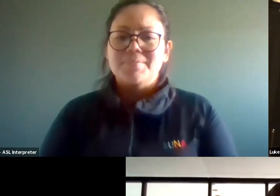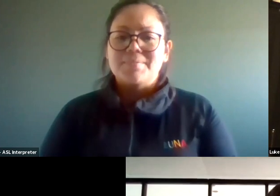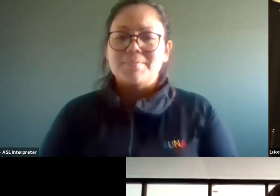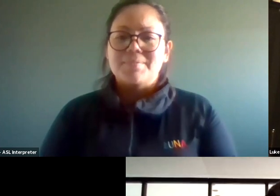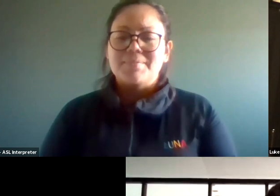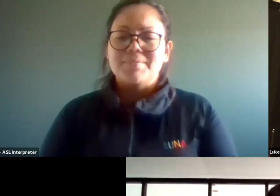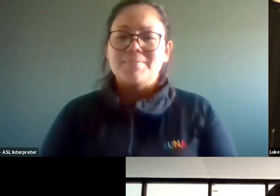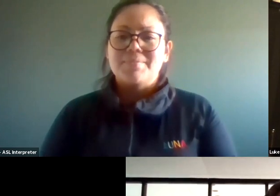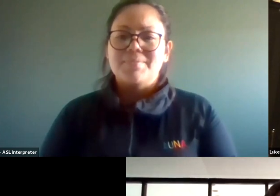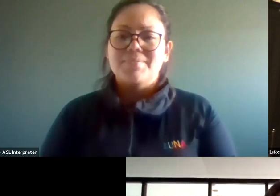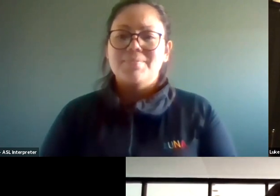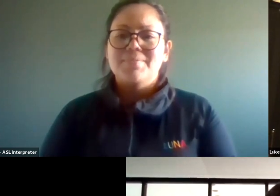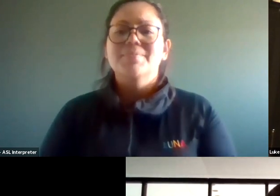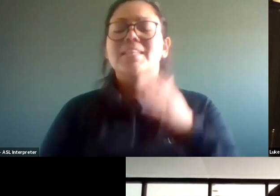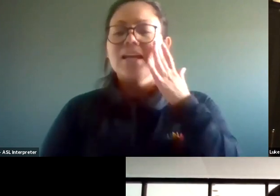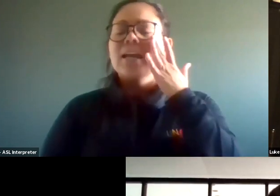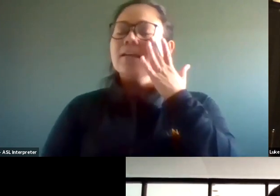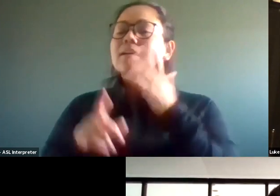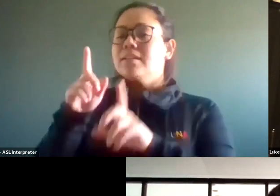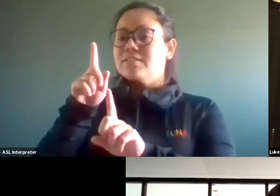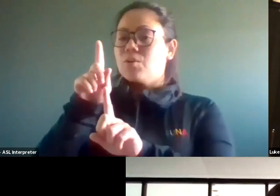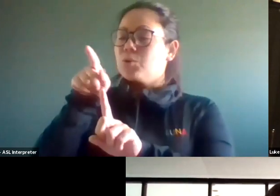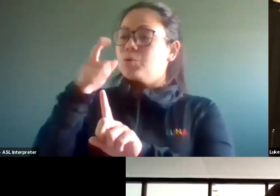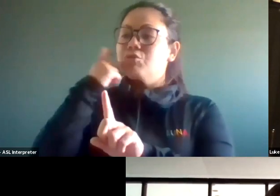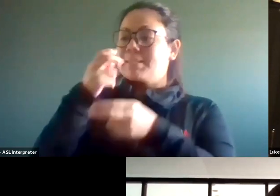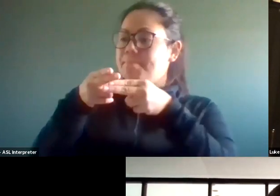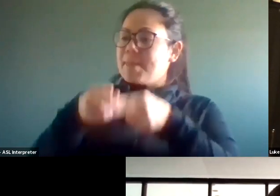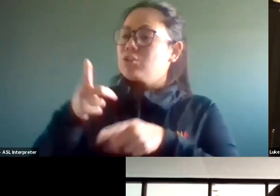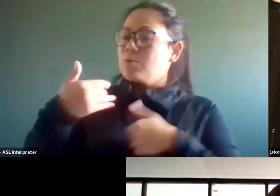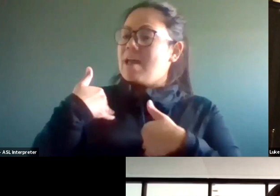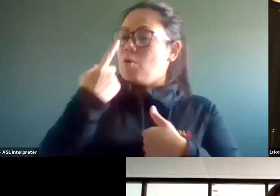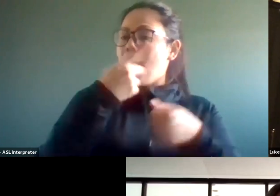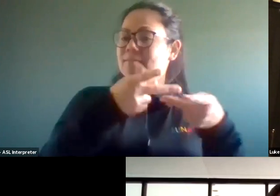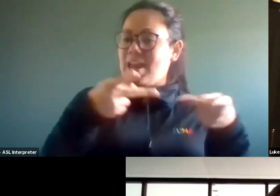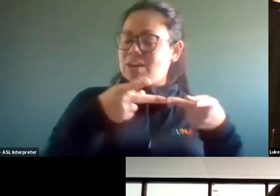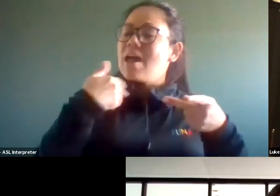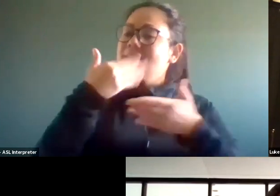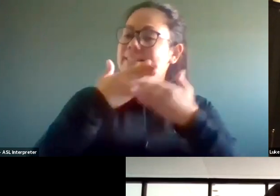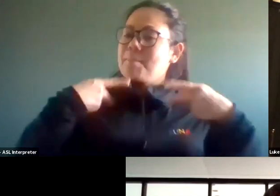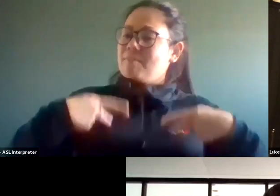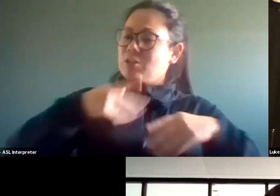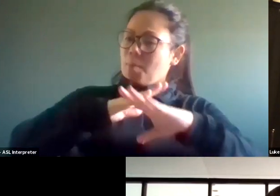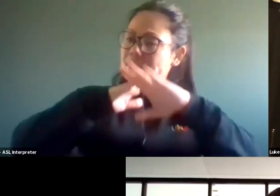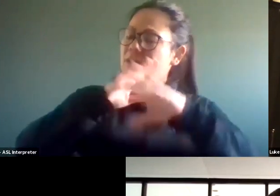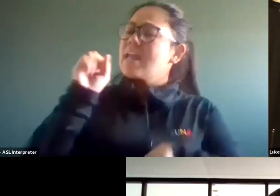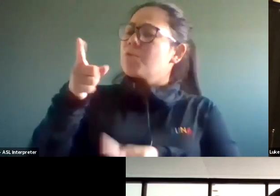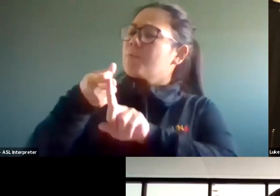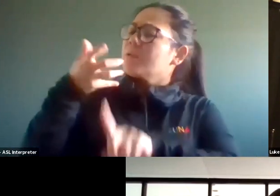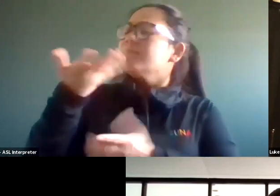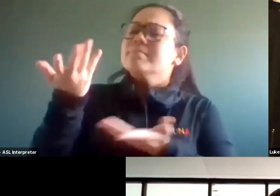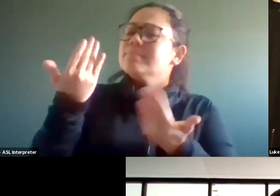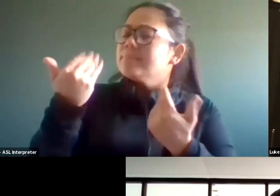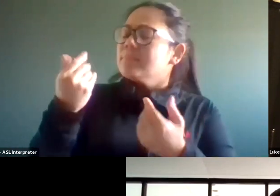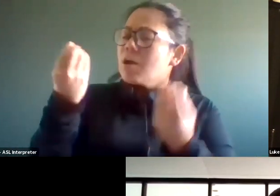Time to move the mic back on. And for that, uh, you mentioned you do have a venue that has some physical barriers. Can you give me some more details about